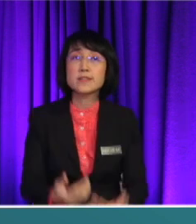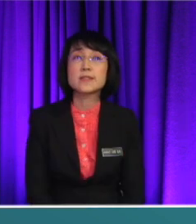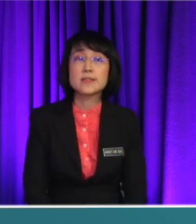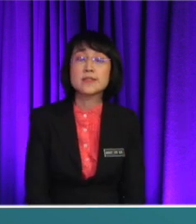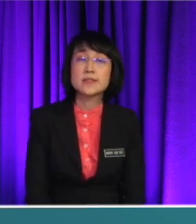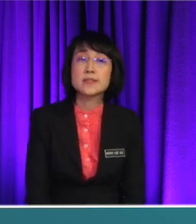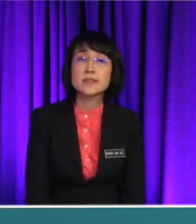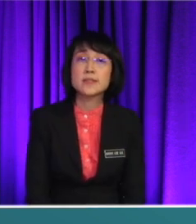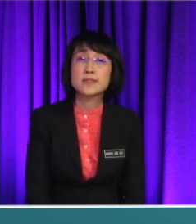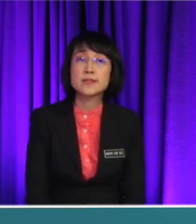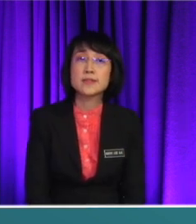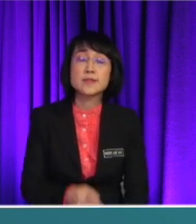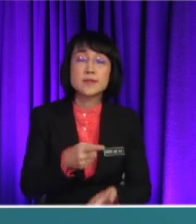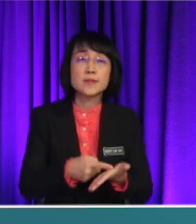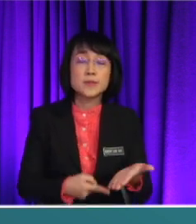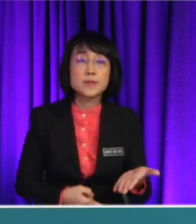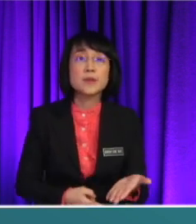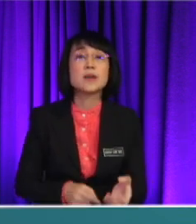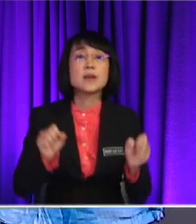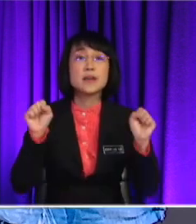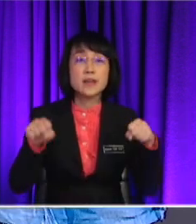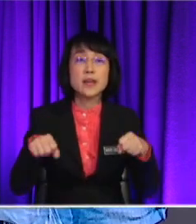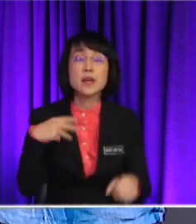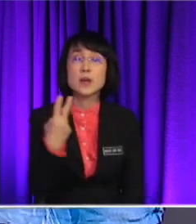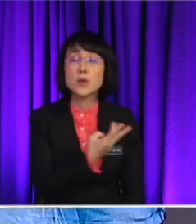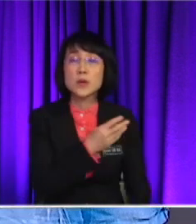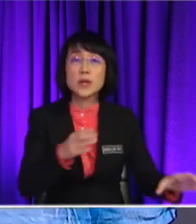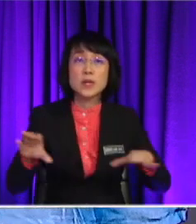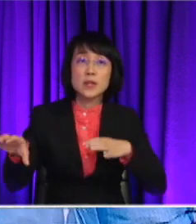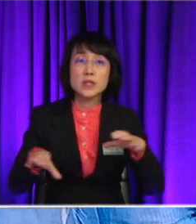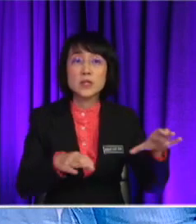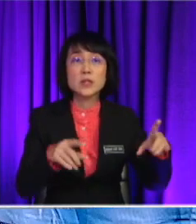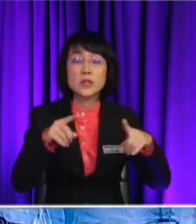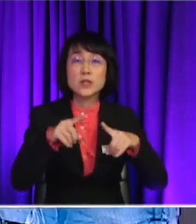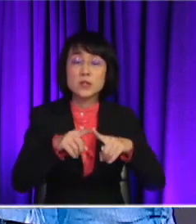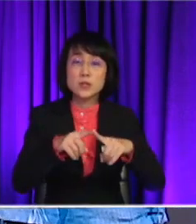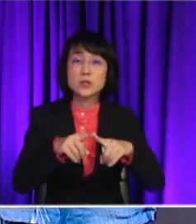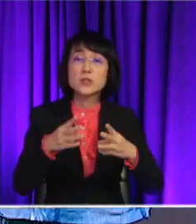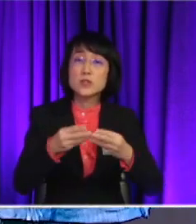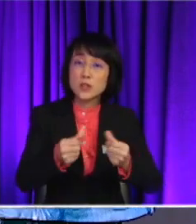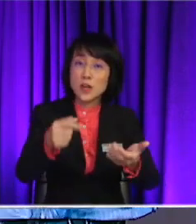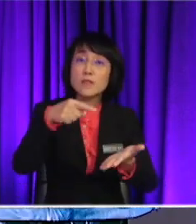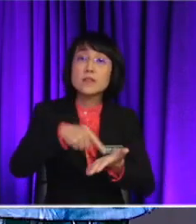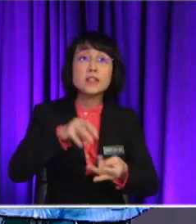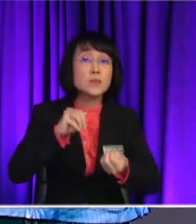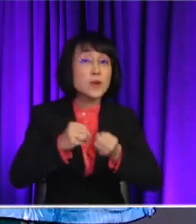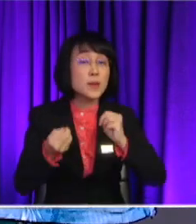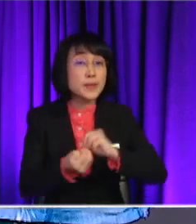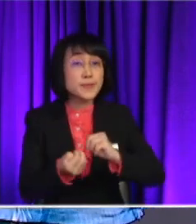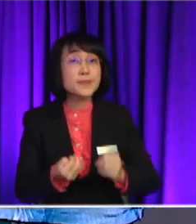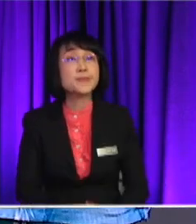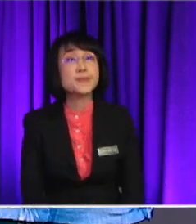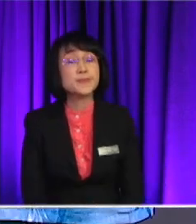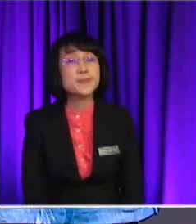like to know what do they think. Like, what can we do in order to cope with this air pollution? Maybe we'll start with Eileen first.